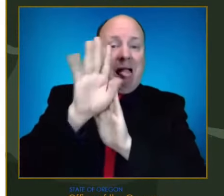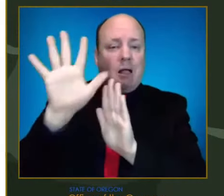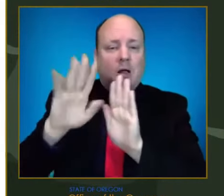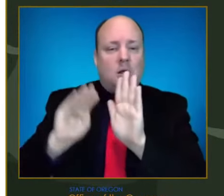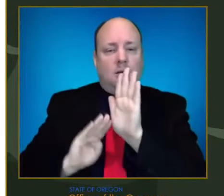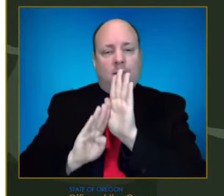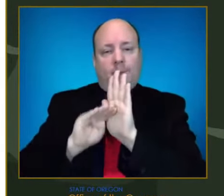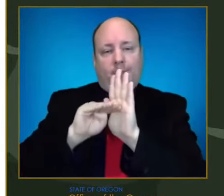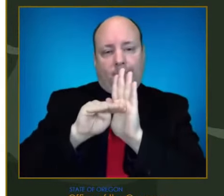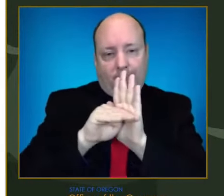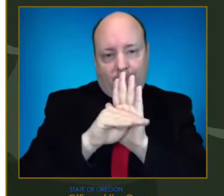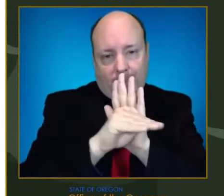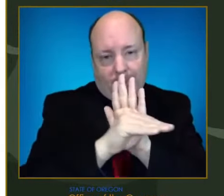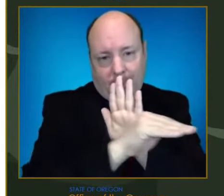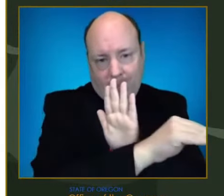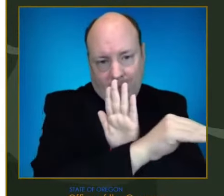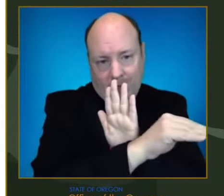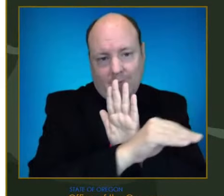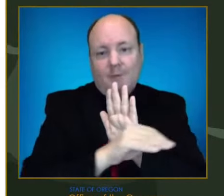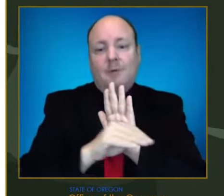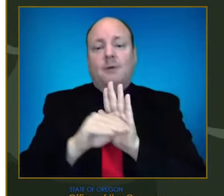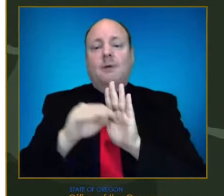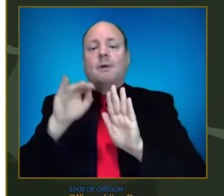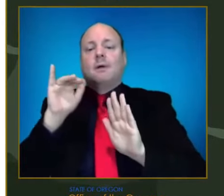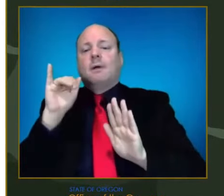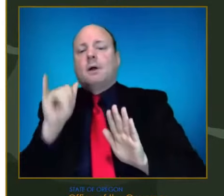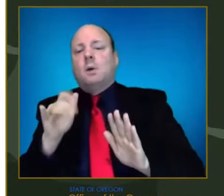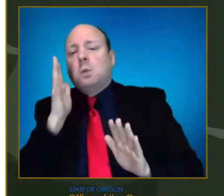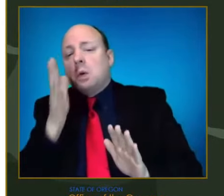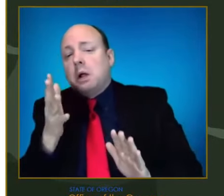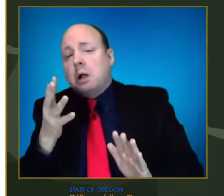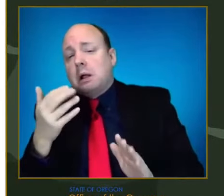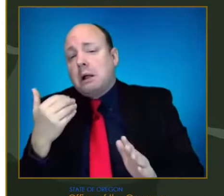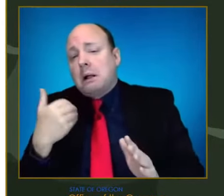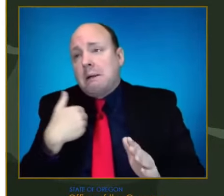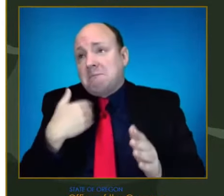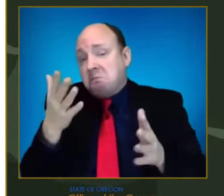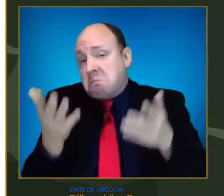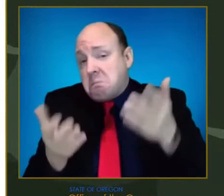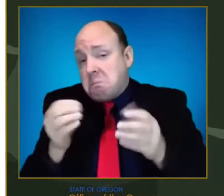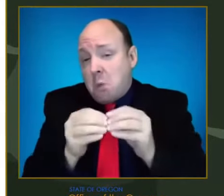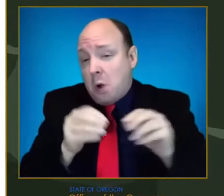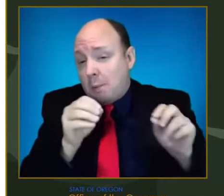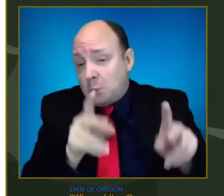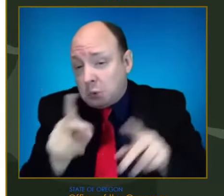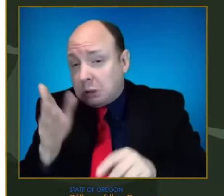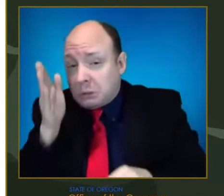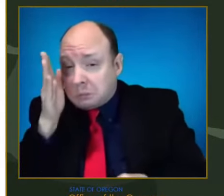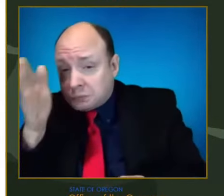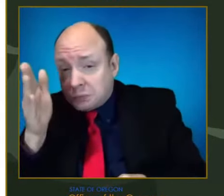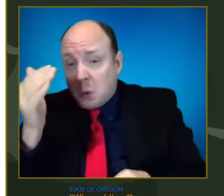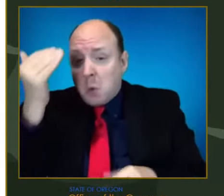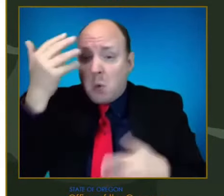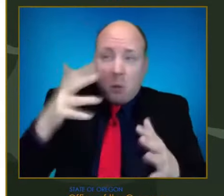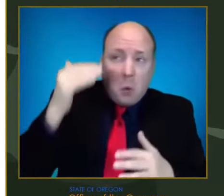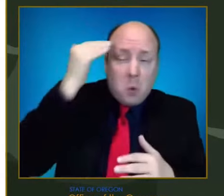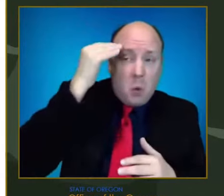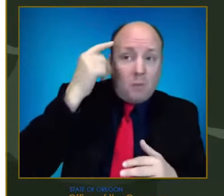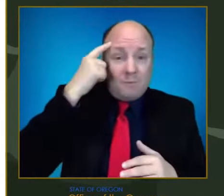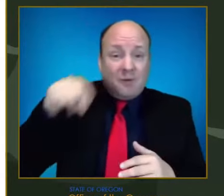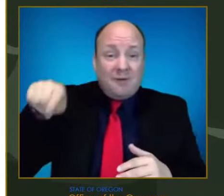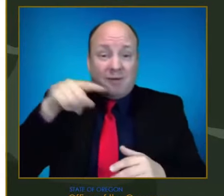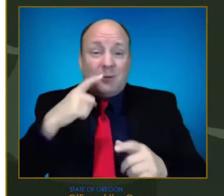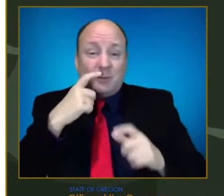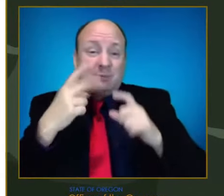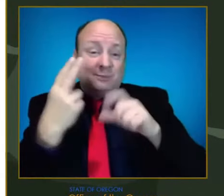Uh, you'll hear about more opportunities, but most of you have known about these things in terms of masking and otherwise. Um,